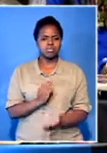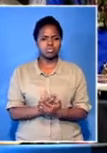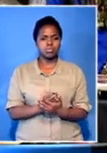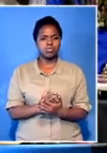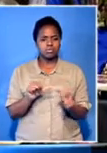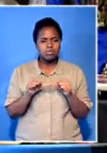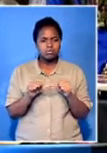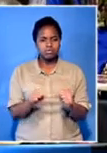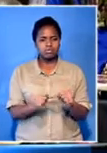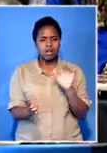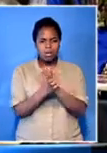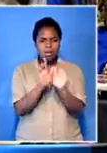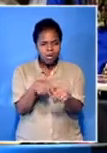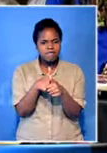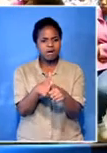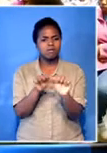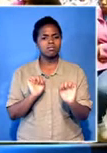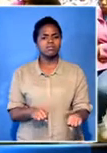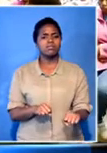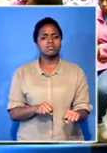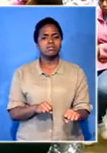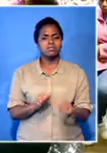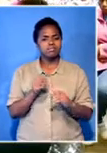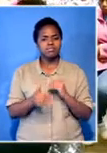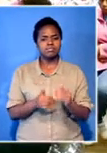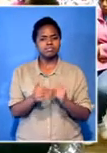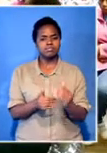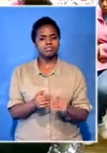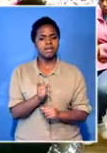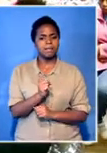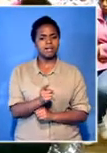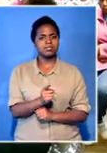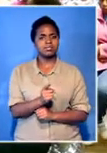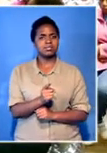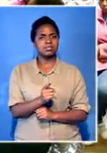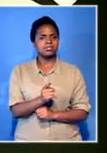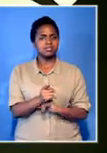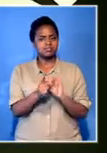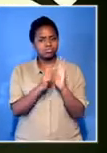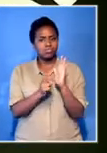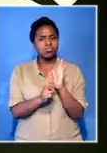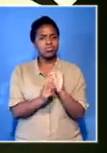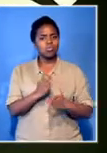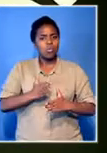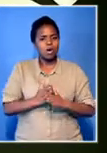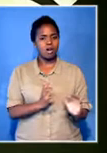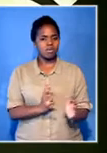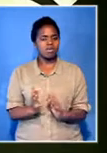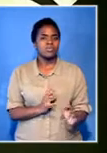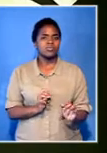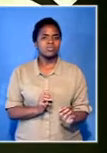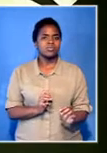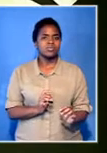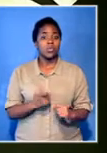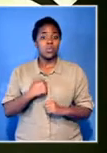have to act within the law and in a way that's consistent with corporate governance, principles and norms. And we've referred